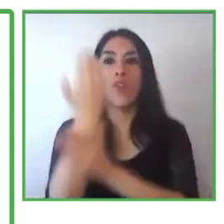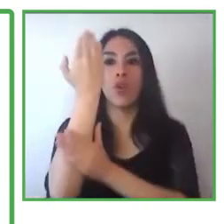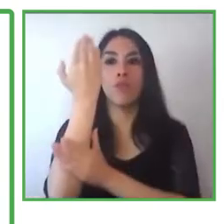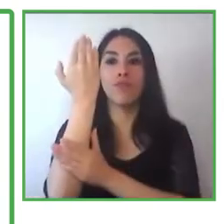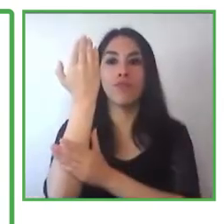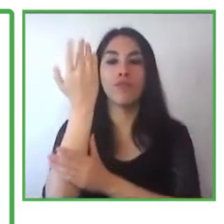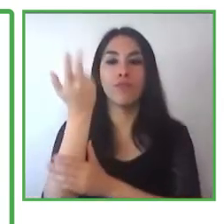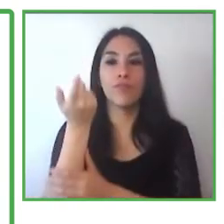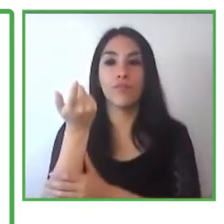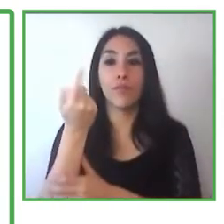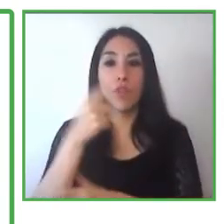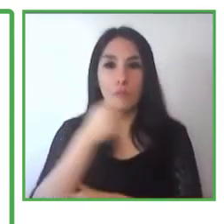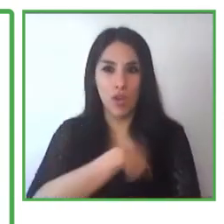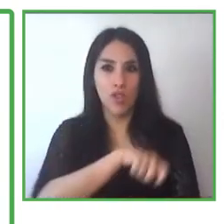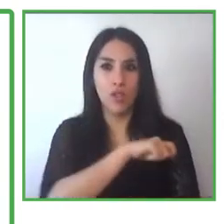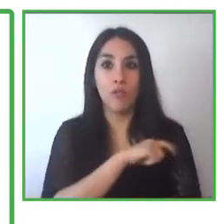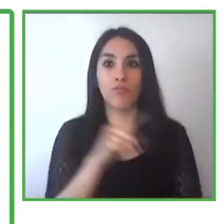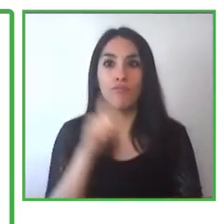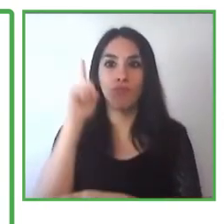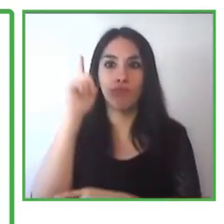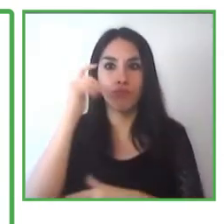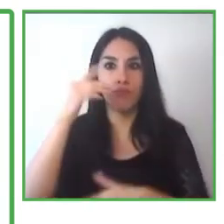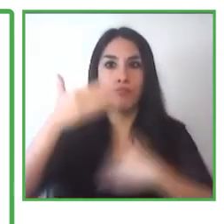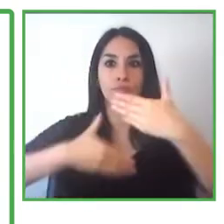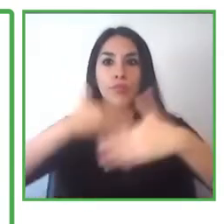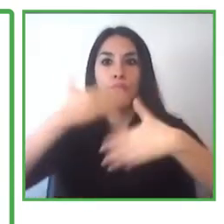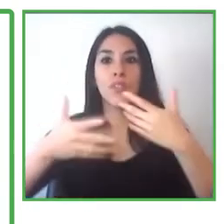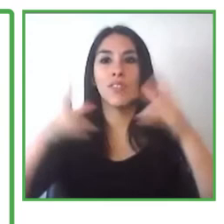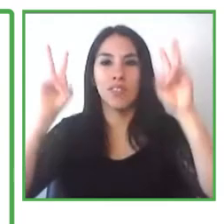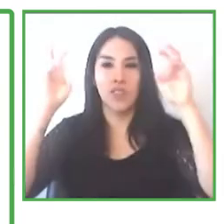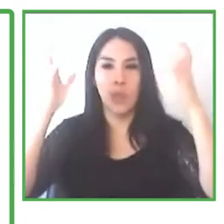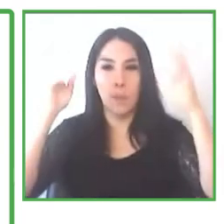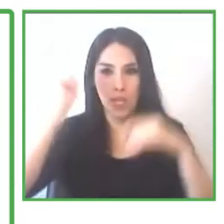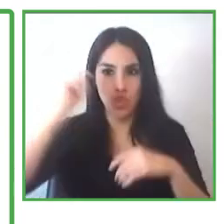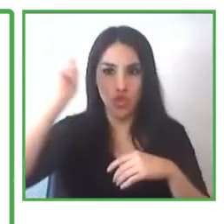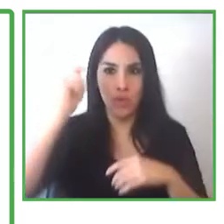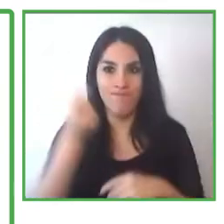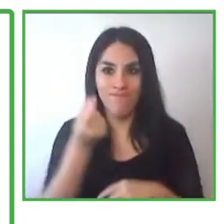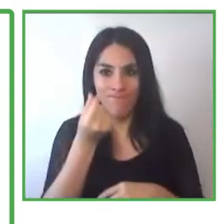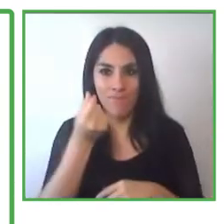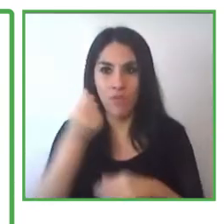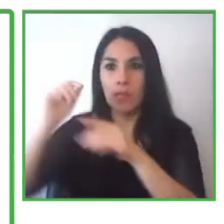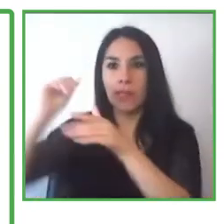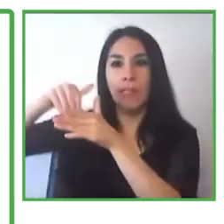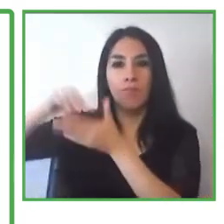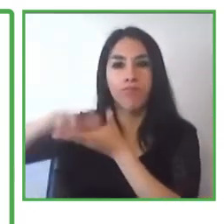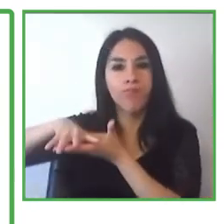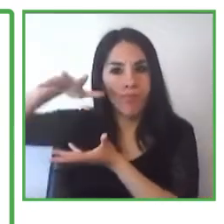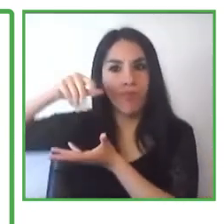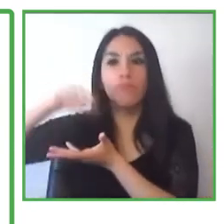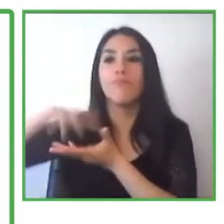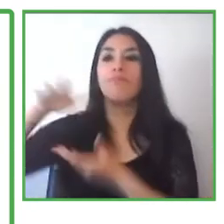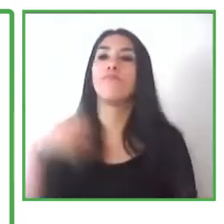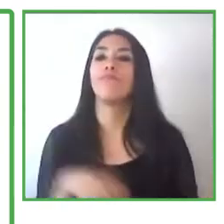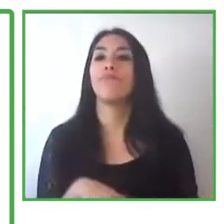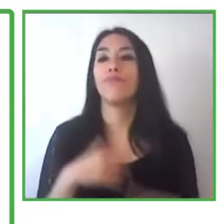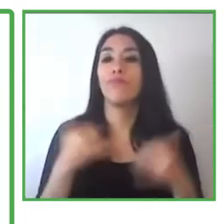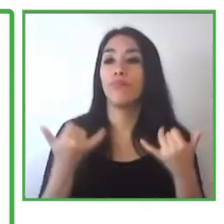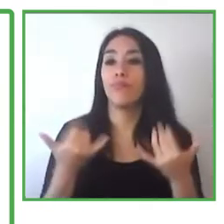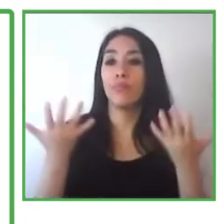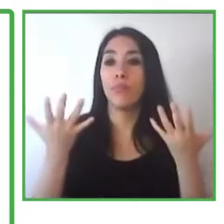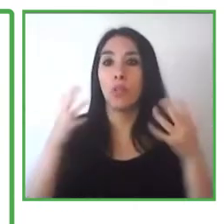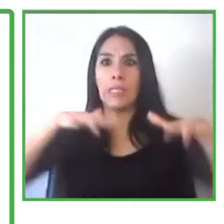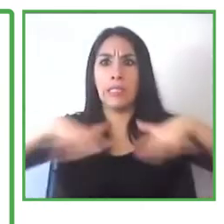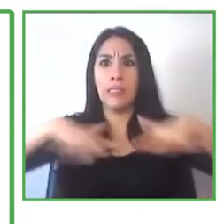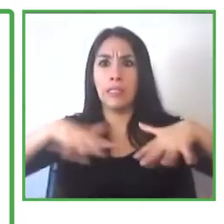in Spain, La Caixa was turned into the foundation La Caixa. So through the criteria Caixa,